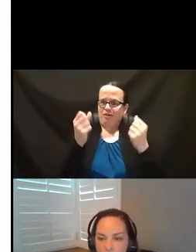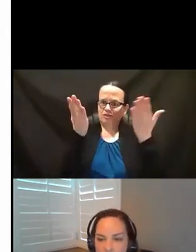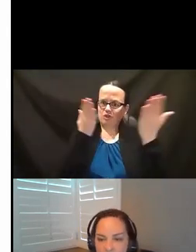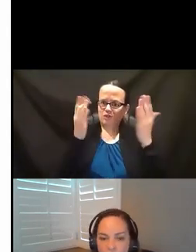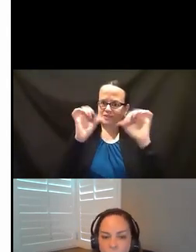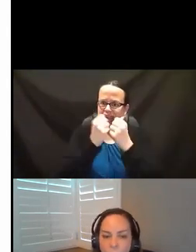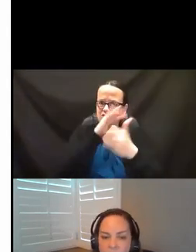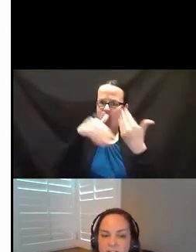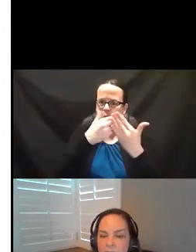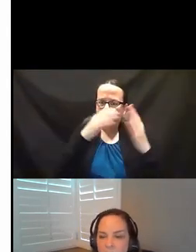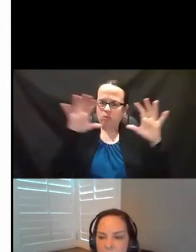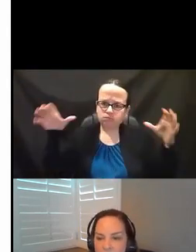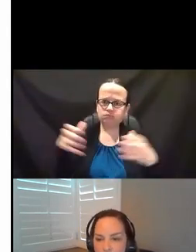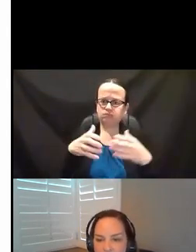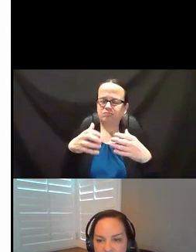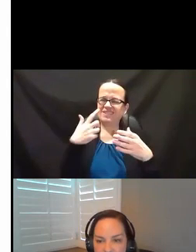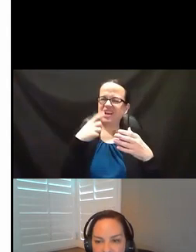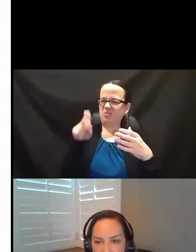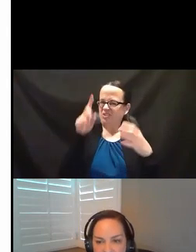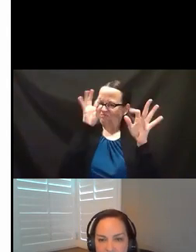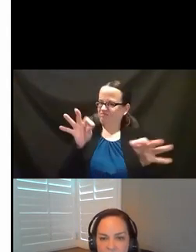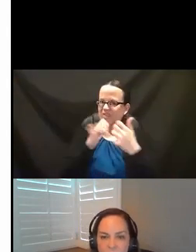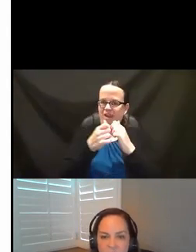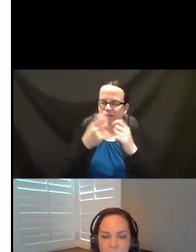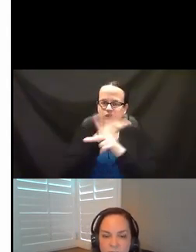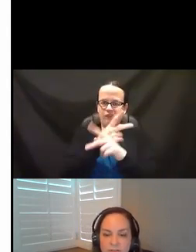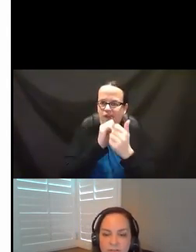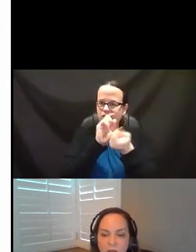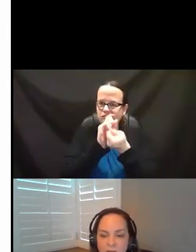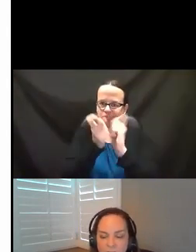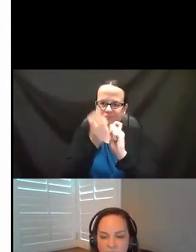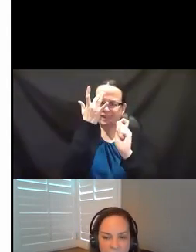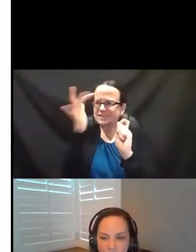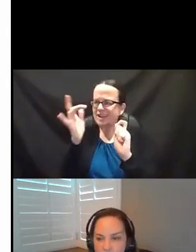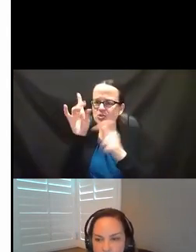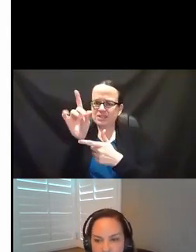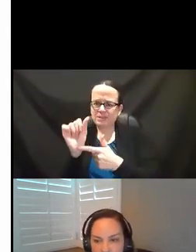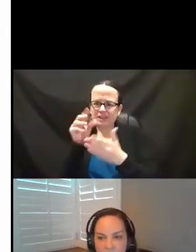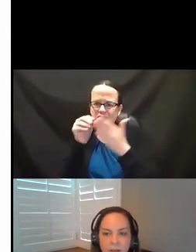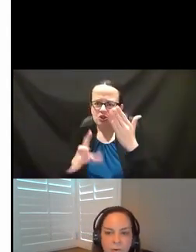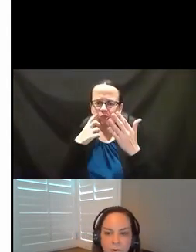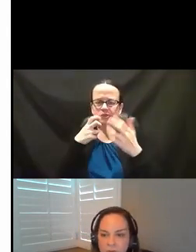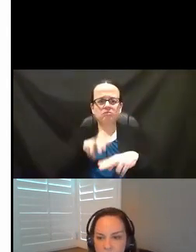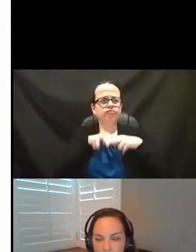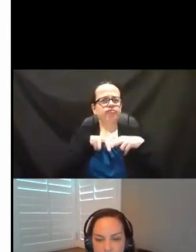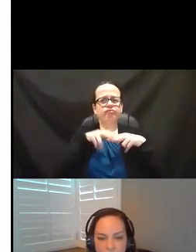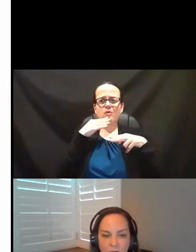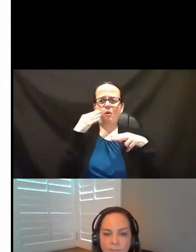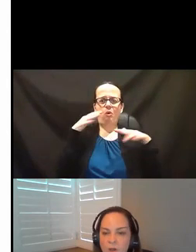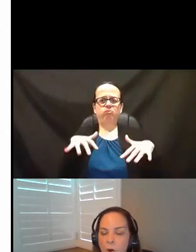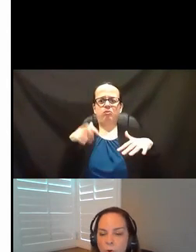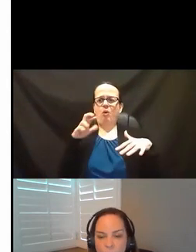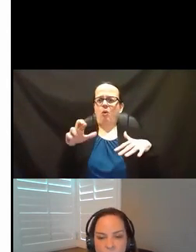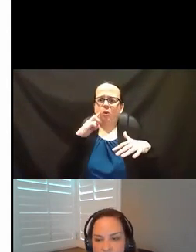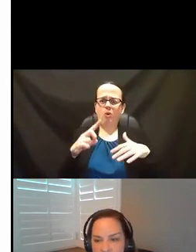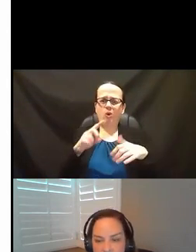said, you know what, we need to make a change. We have students with intellectual disabilities that are sitting at home doing nothing or in sheltered workshops